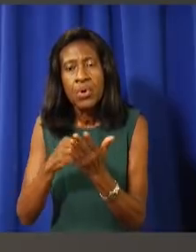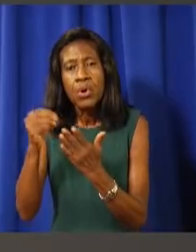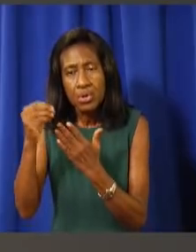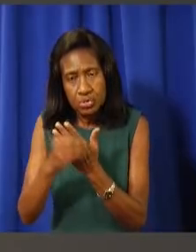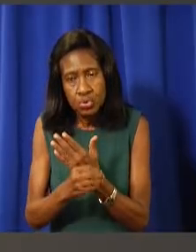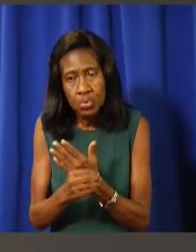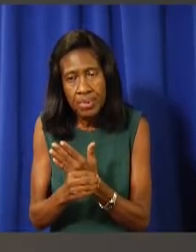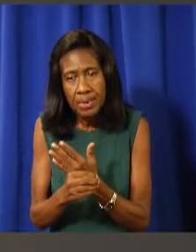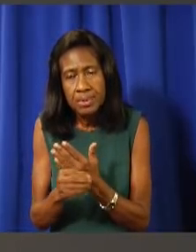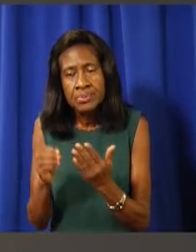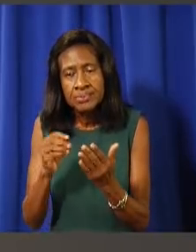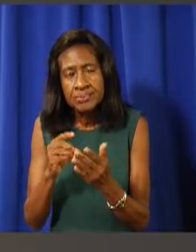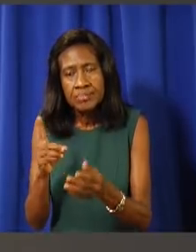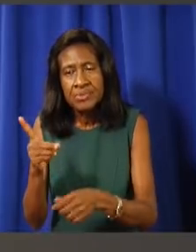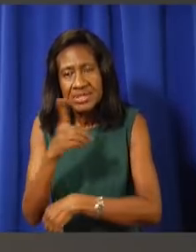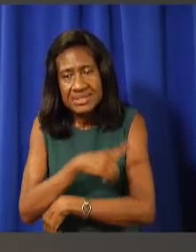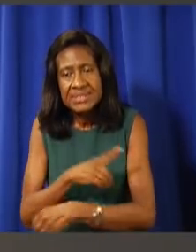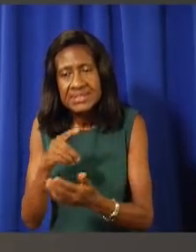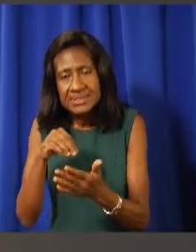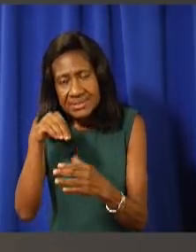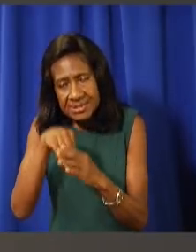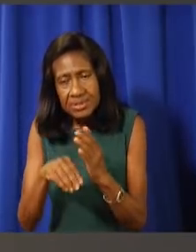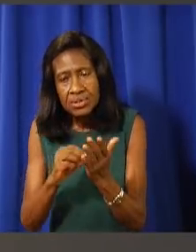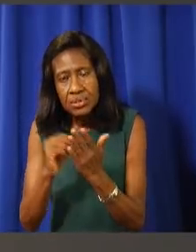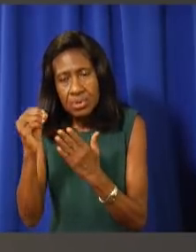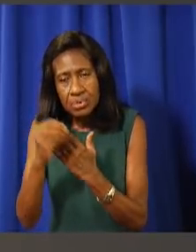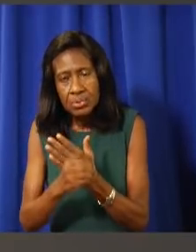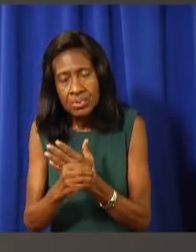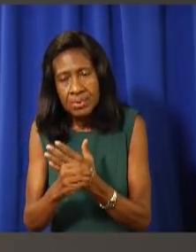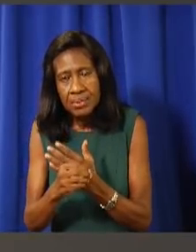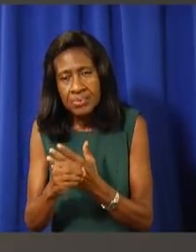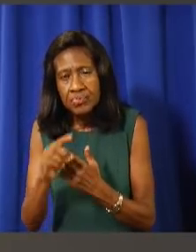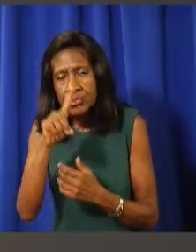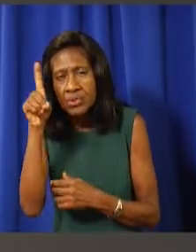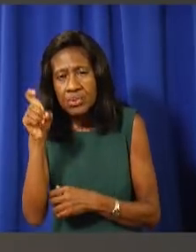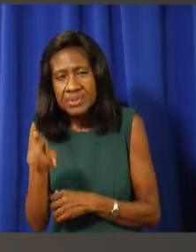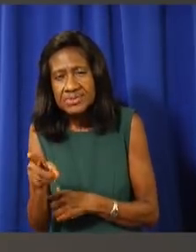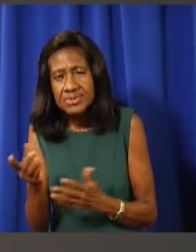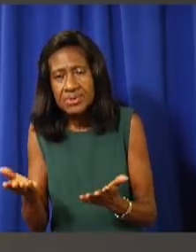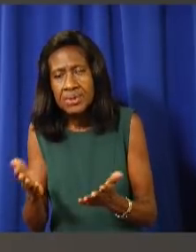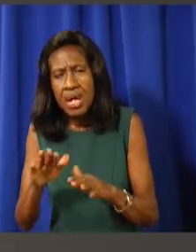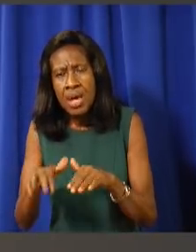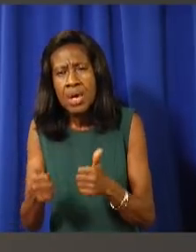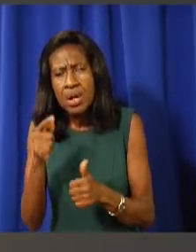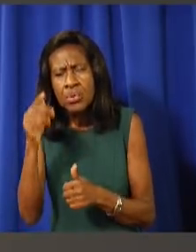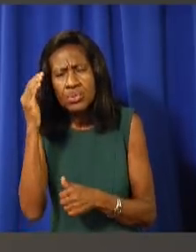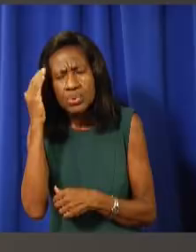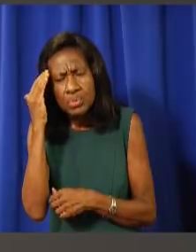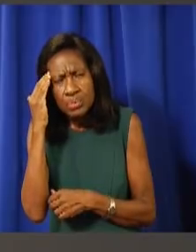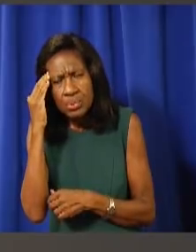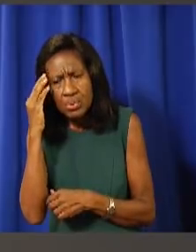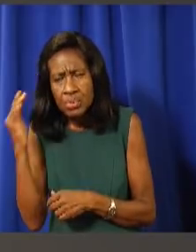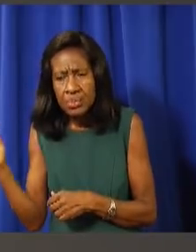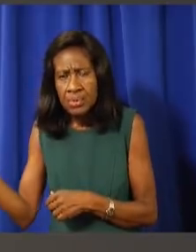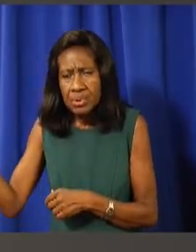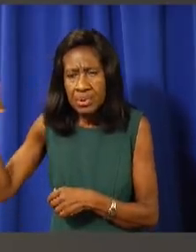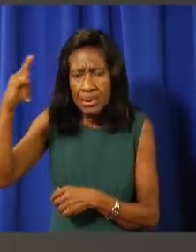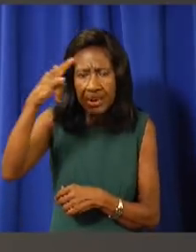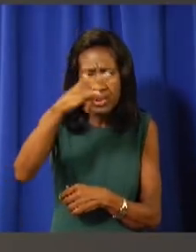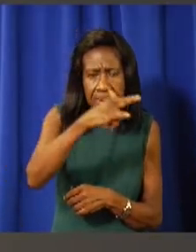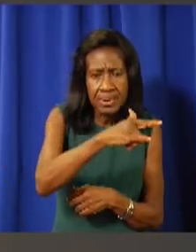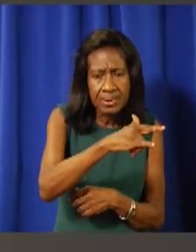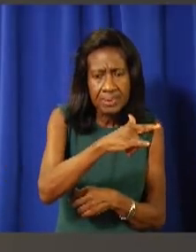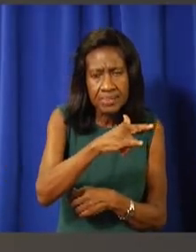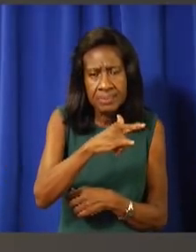with what certainty can you say that these airlines are, in fact, on board, given the fact that, come October 14th,